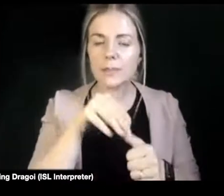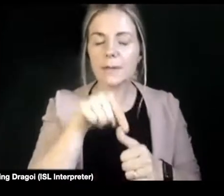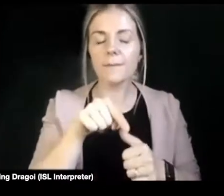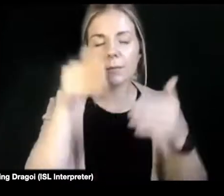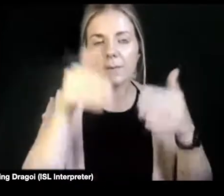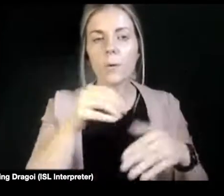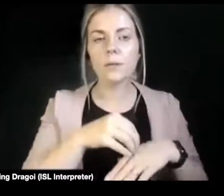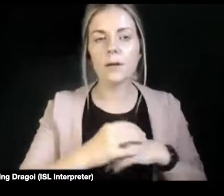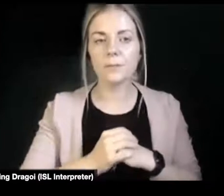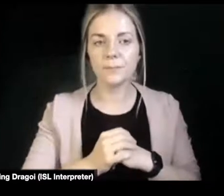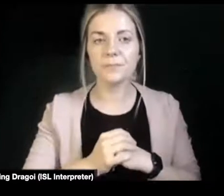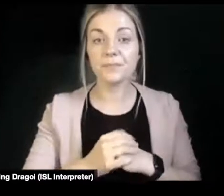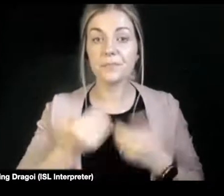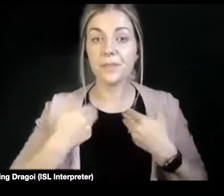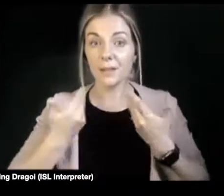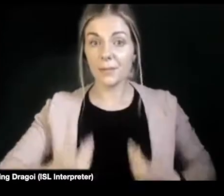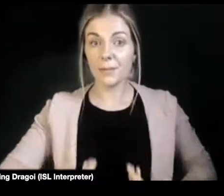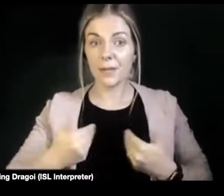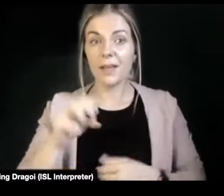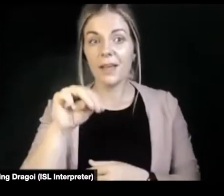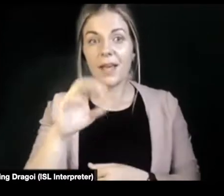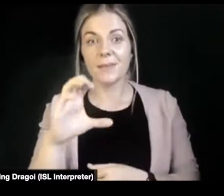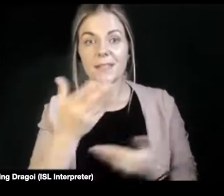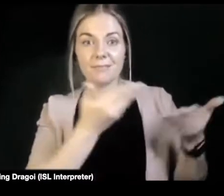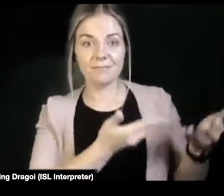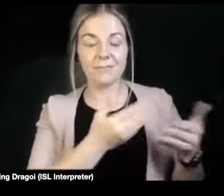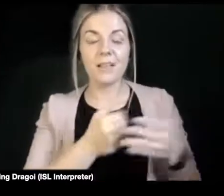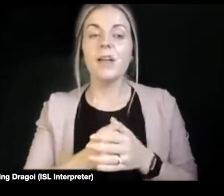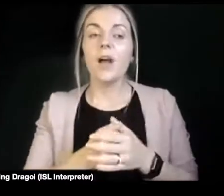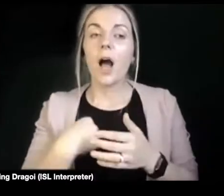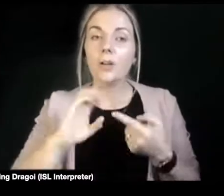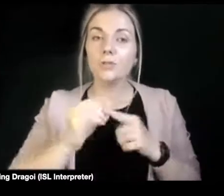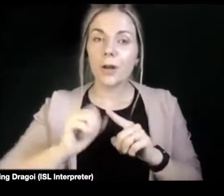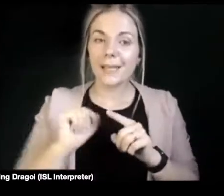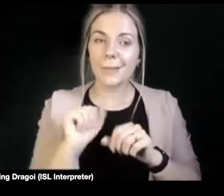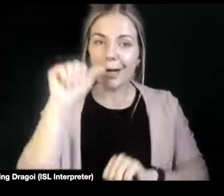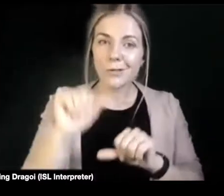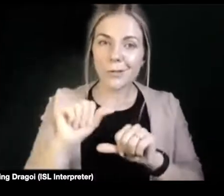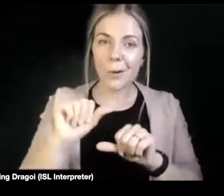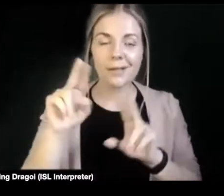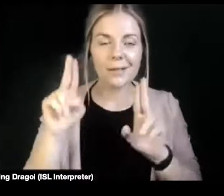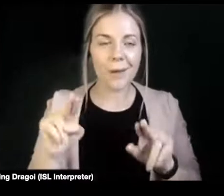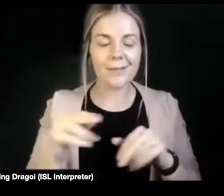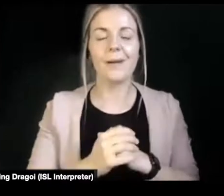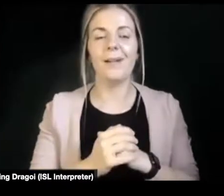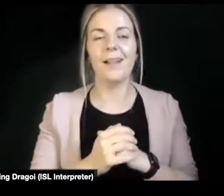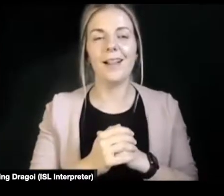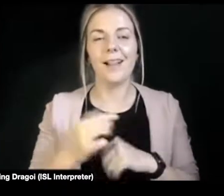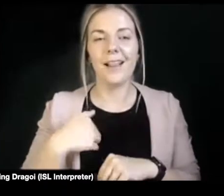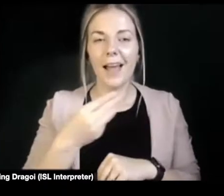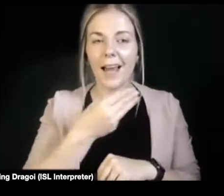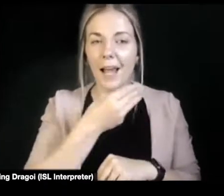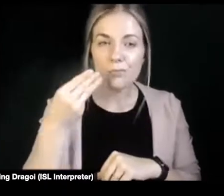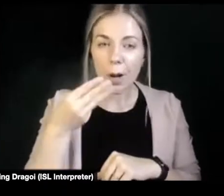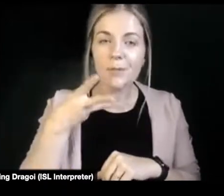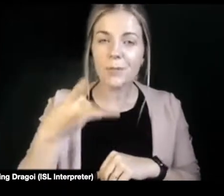I'm the MC, so I'll try and keep my work together if possible. And I promise that we're going to finish this by